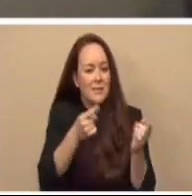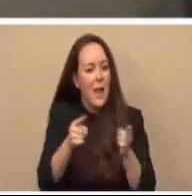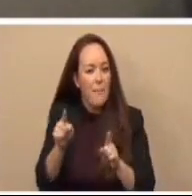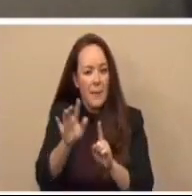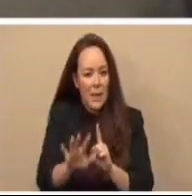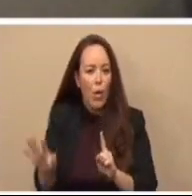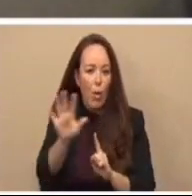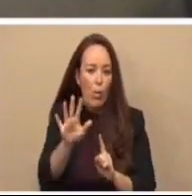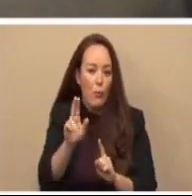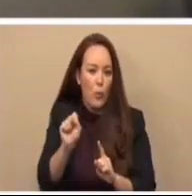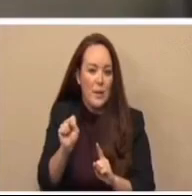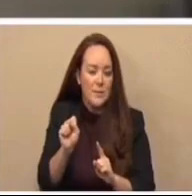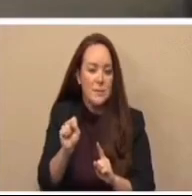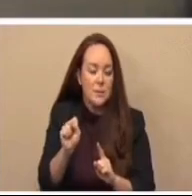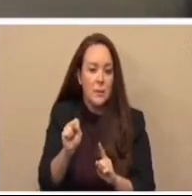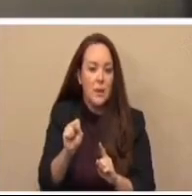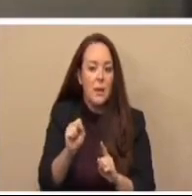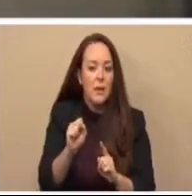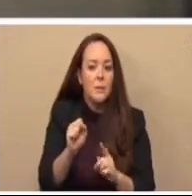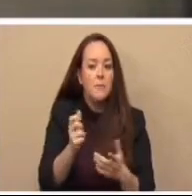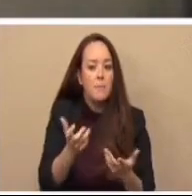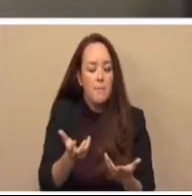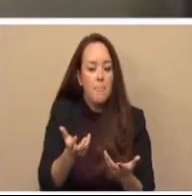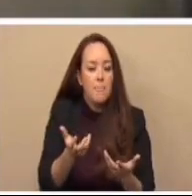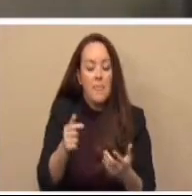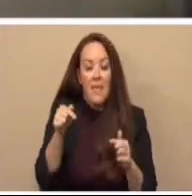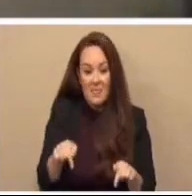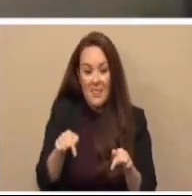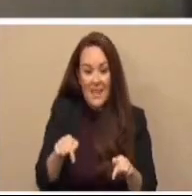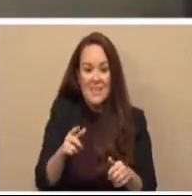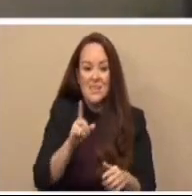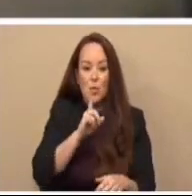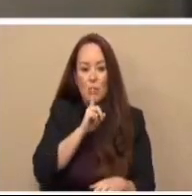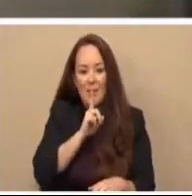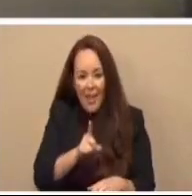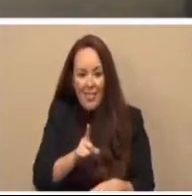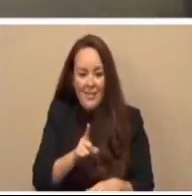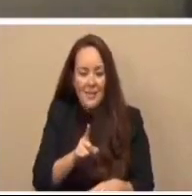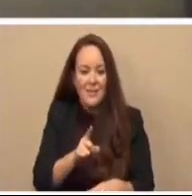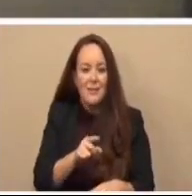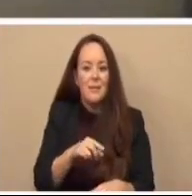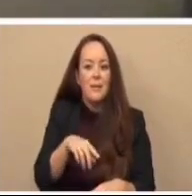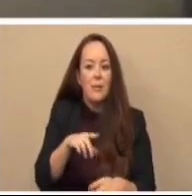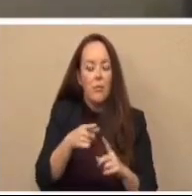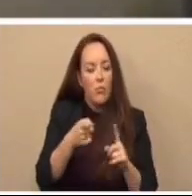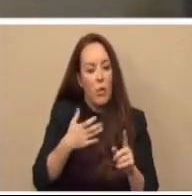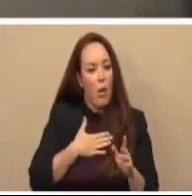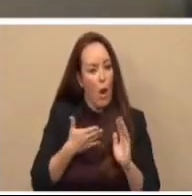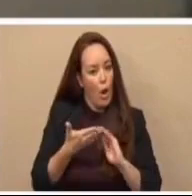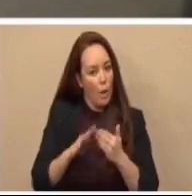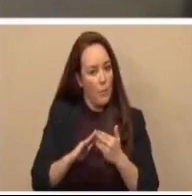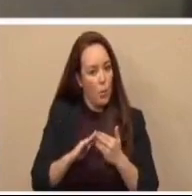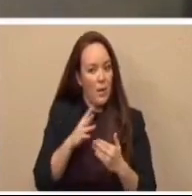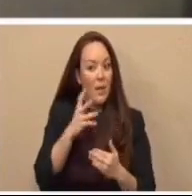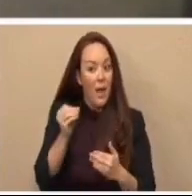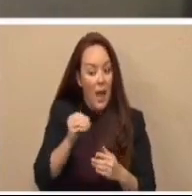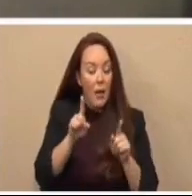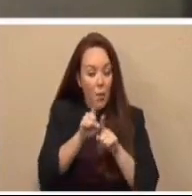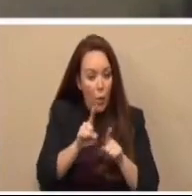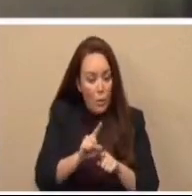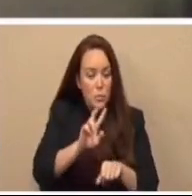States. In other words, this is our reality as a community and as a nation.